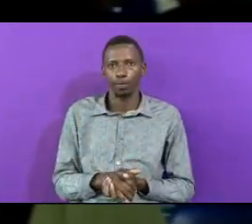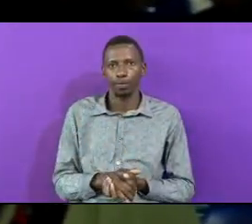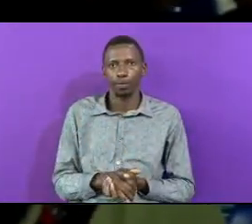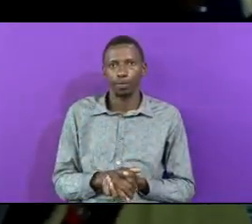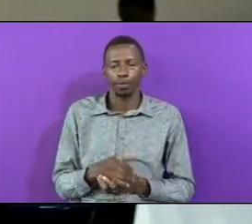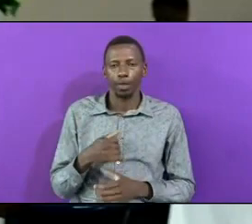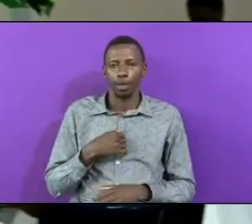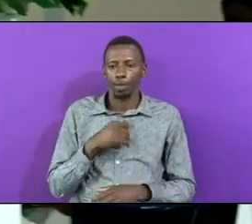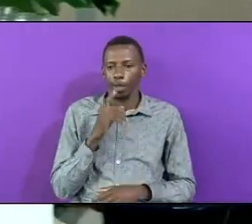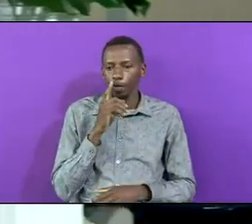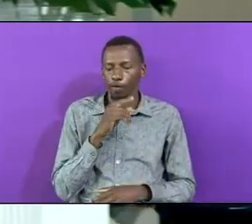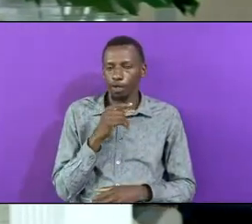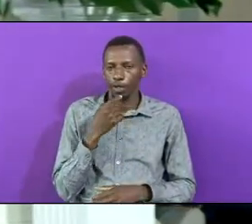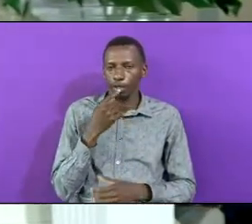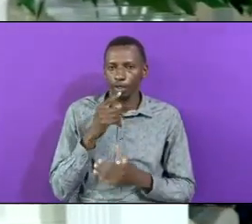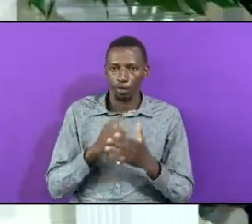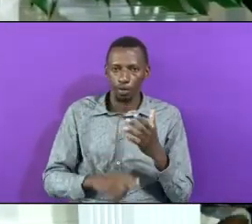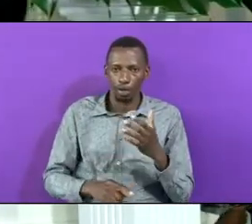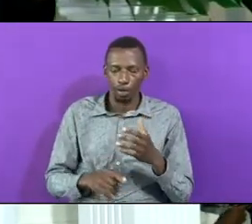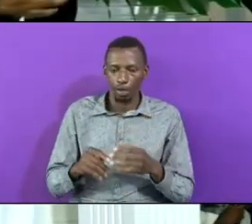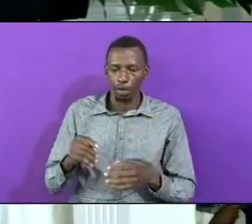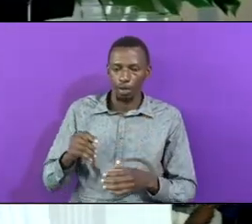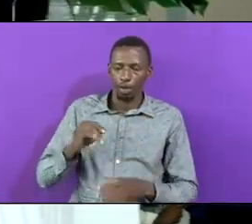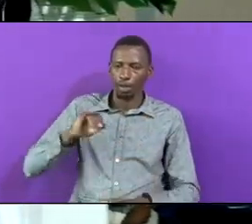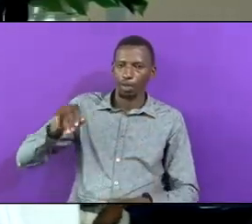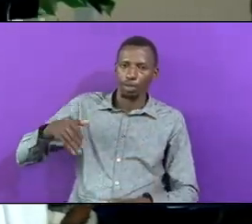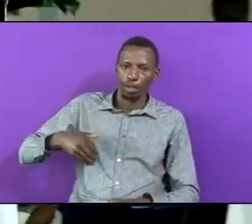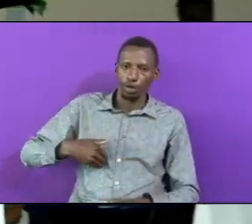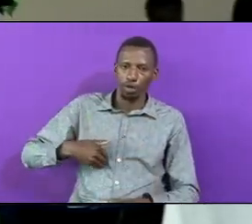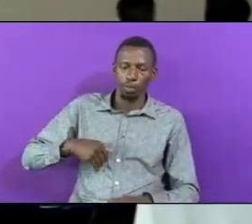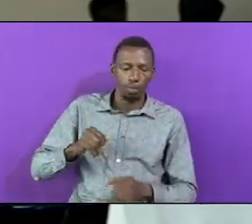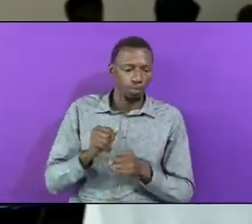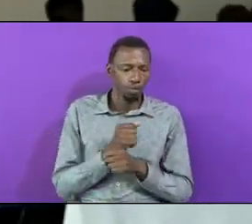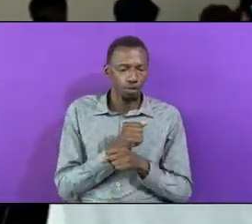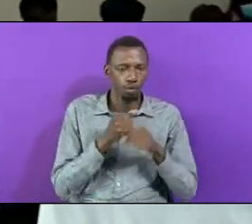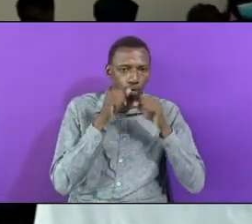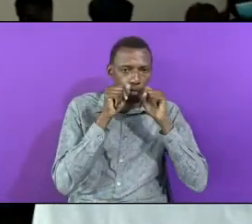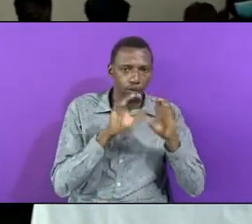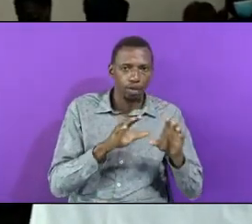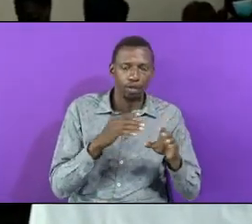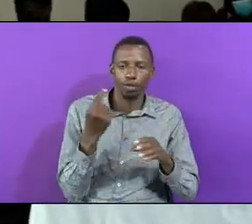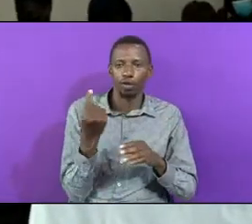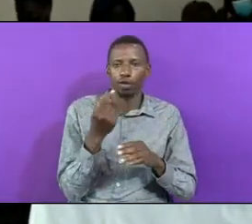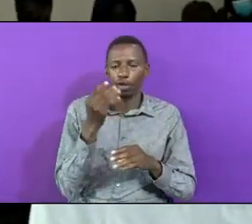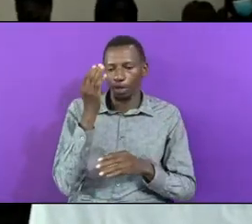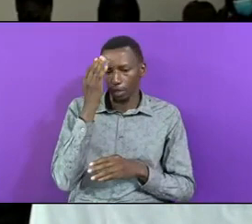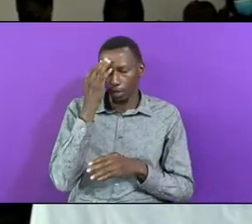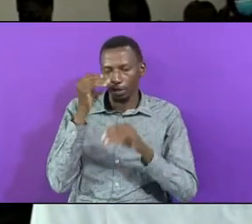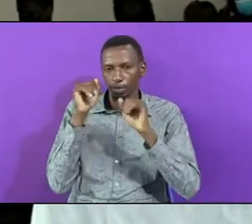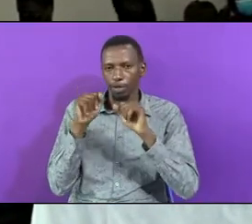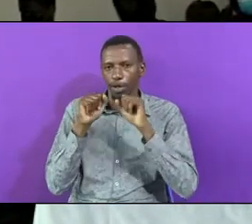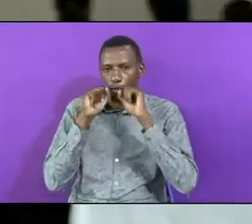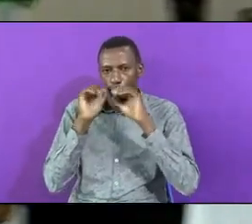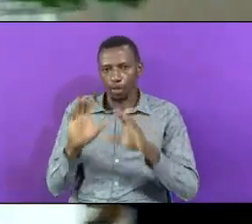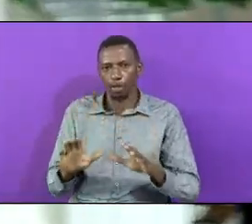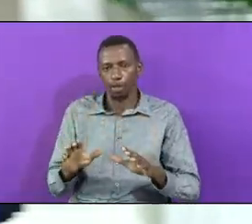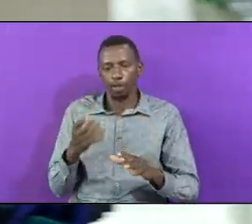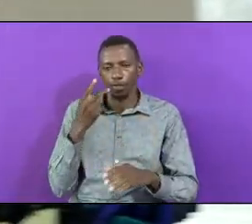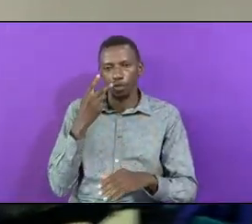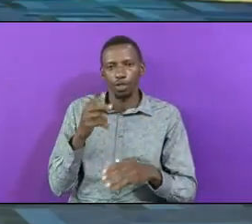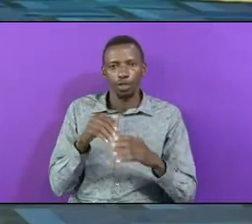I Finish By Saying That Jacobo Cannot Bless Only Israel Can Do What Can Bless And We See That In Chapter 48